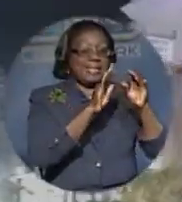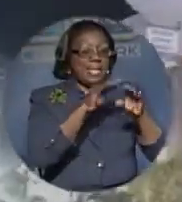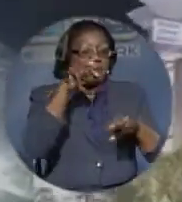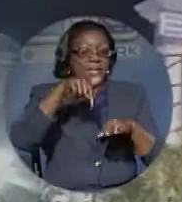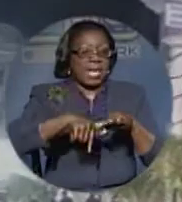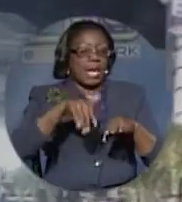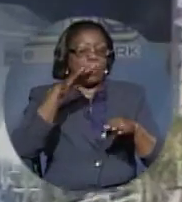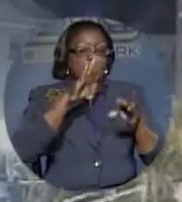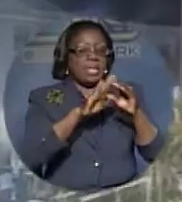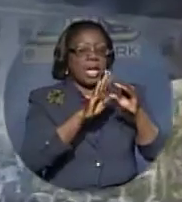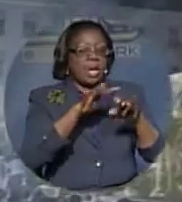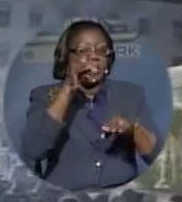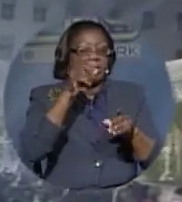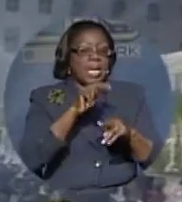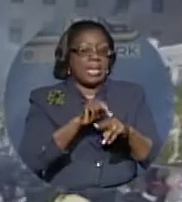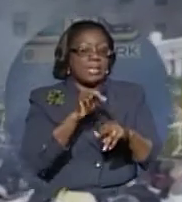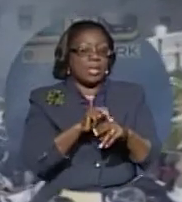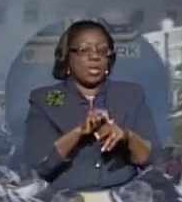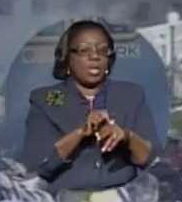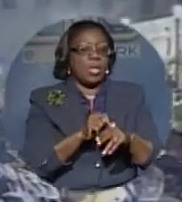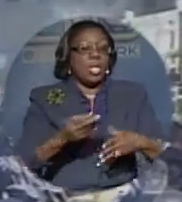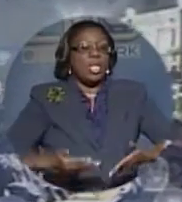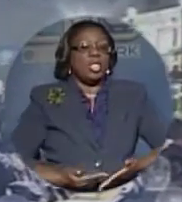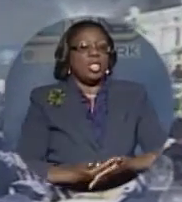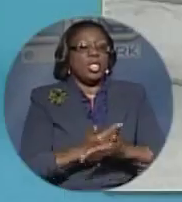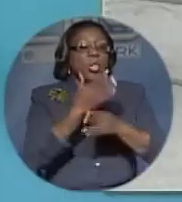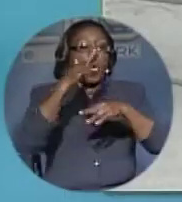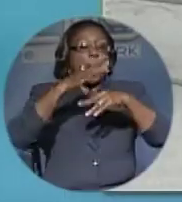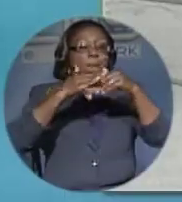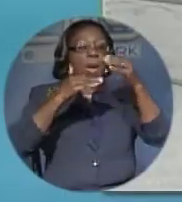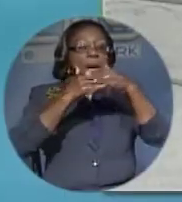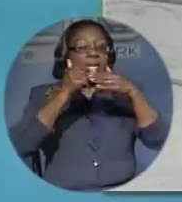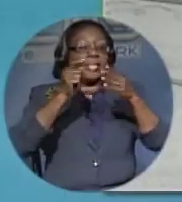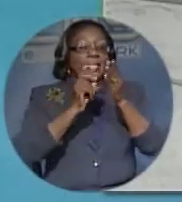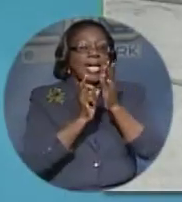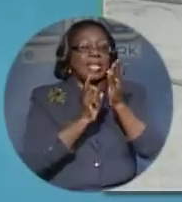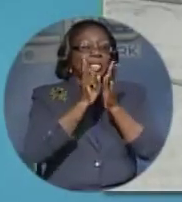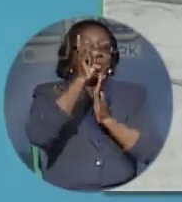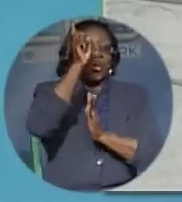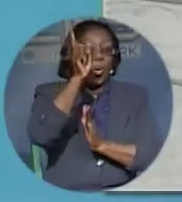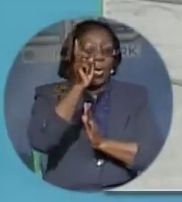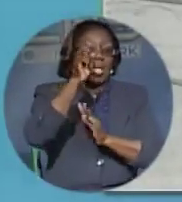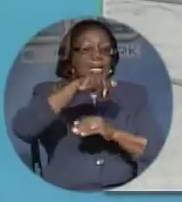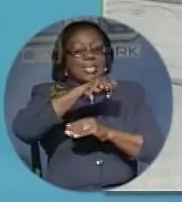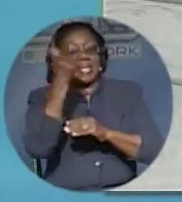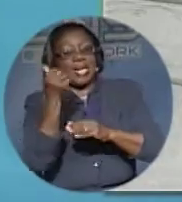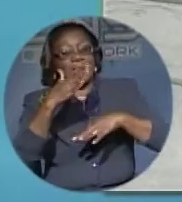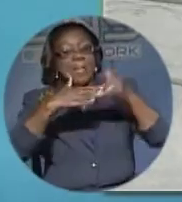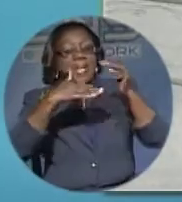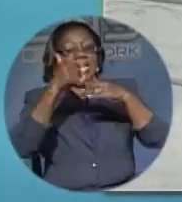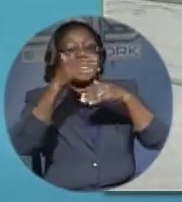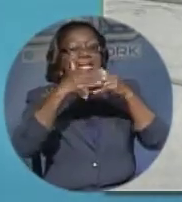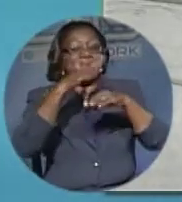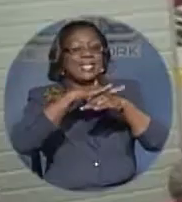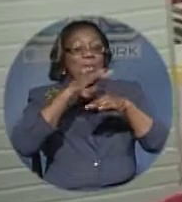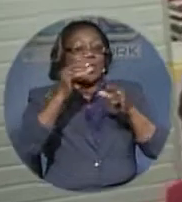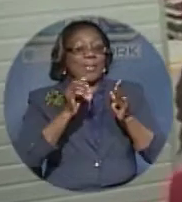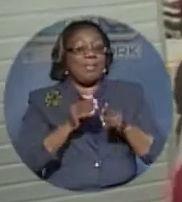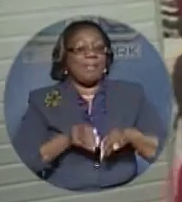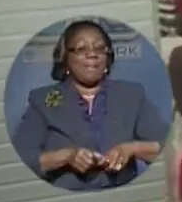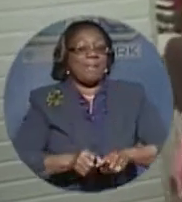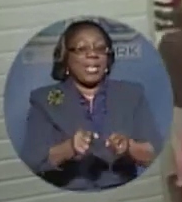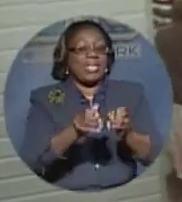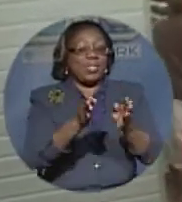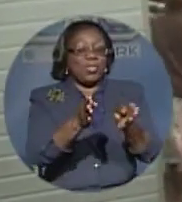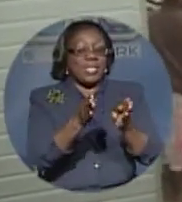40s. new market stands tall among luxury stores and modern infrastructure as a contemporary reminder of old Nassau, while